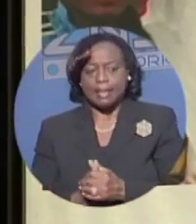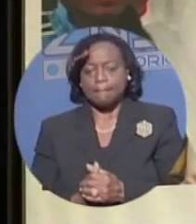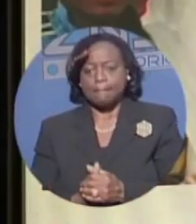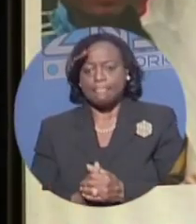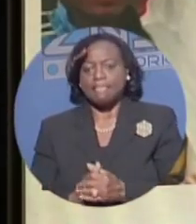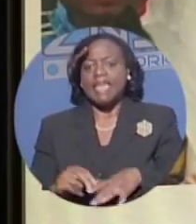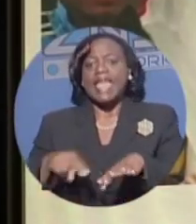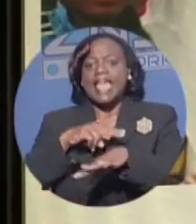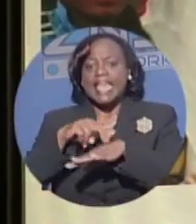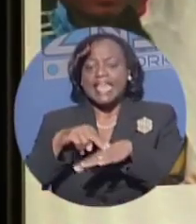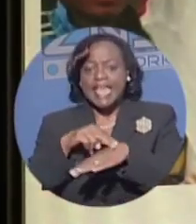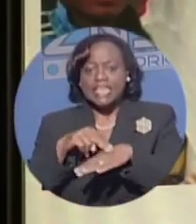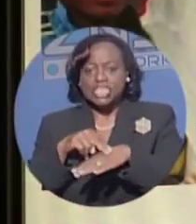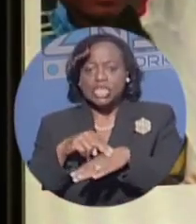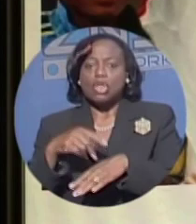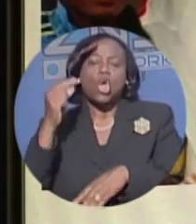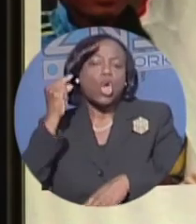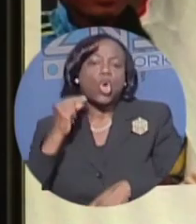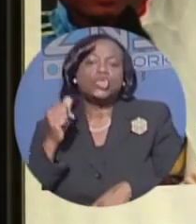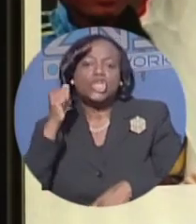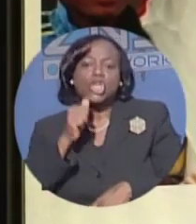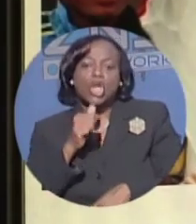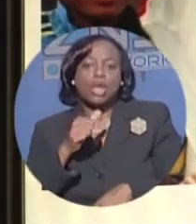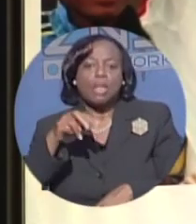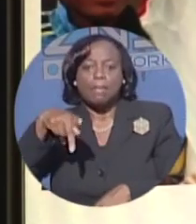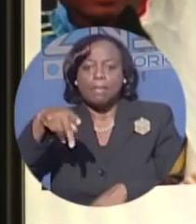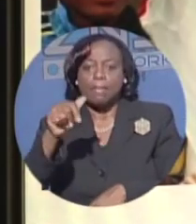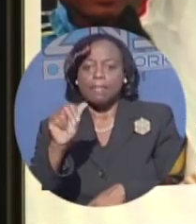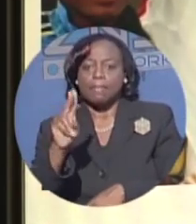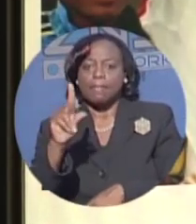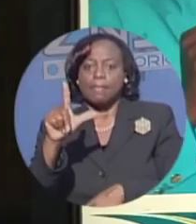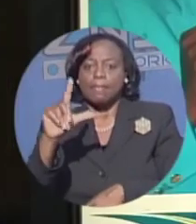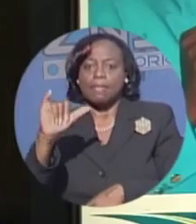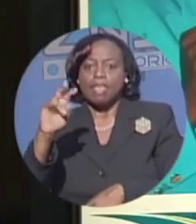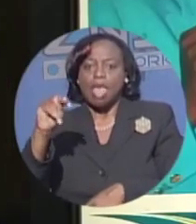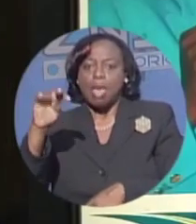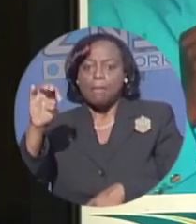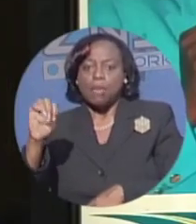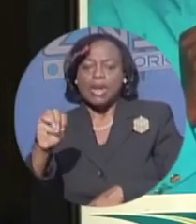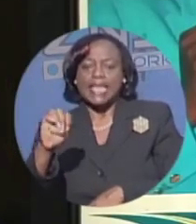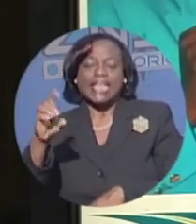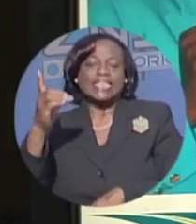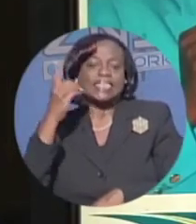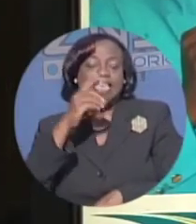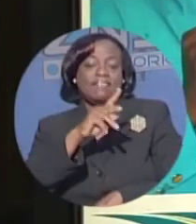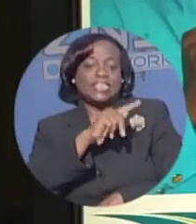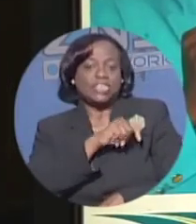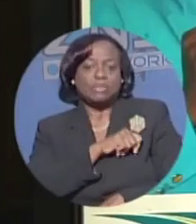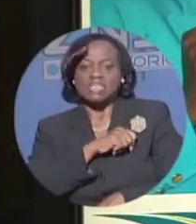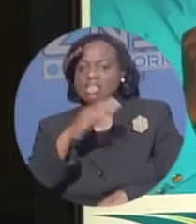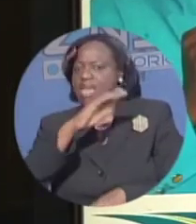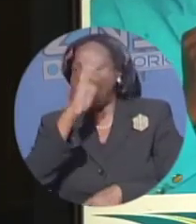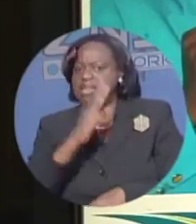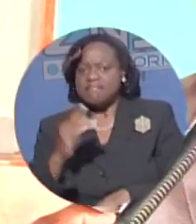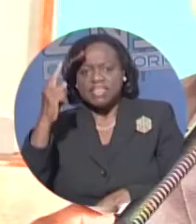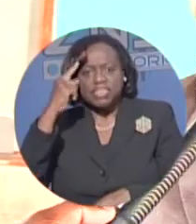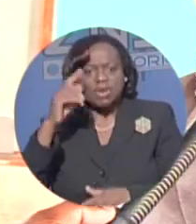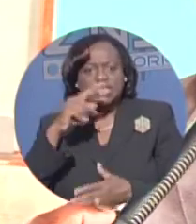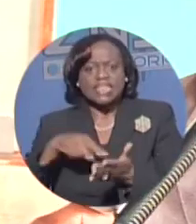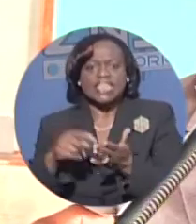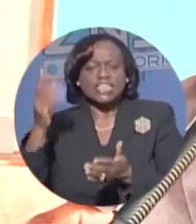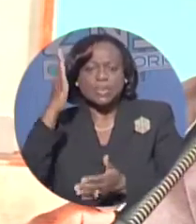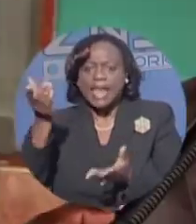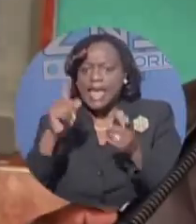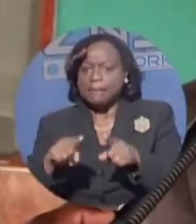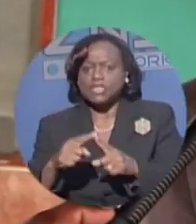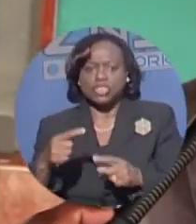National icon and Golden Girl Pauline Davis Thompson never thought this negative spotlight would have fallen on her. Not that I never